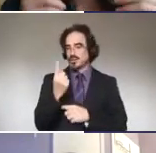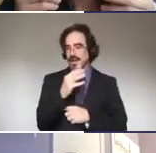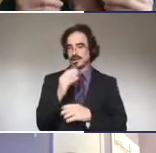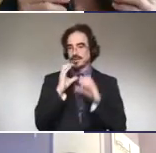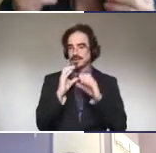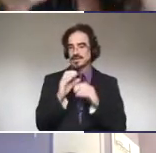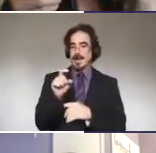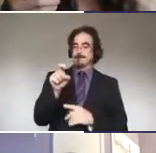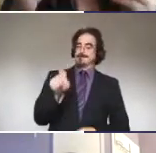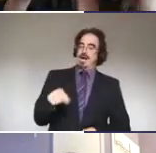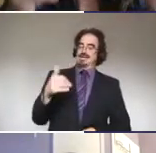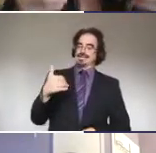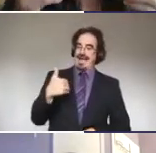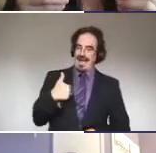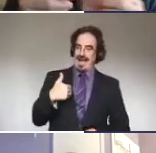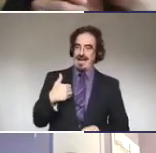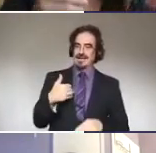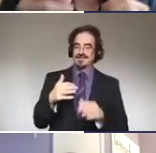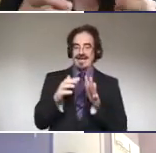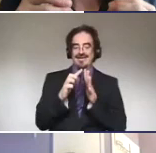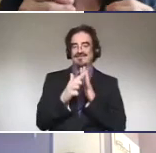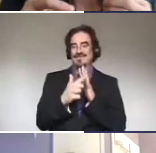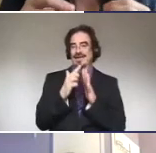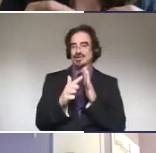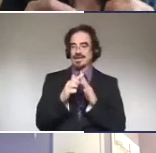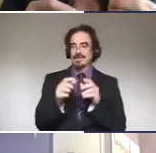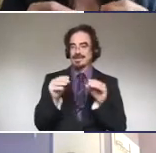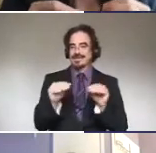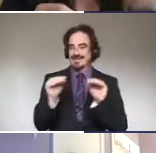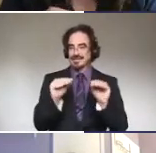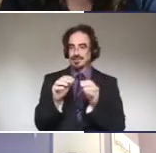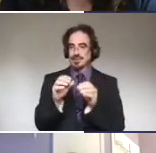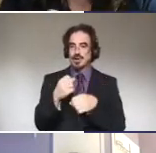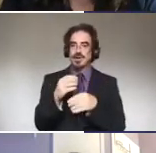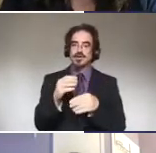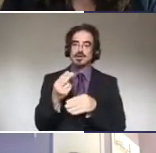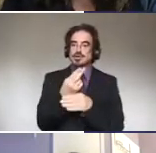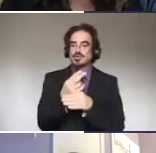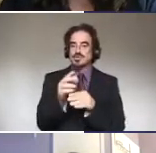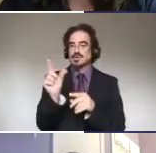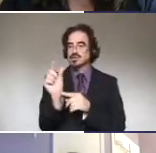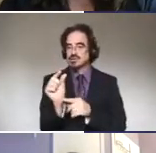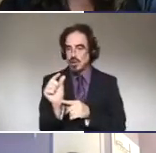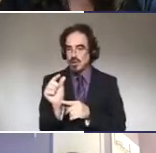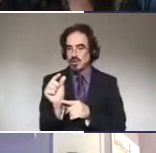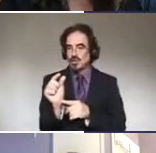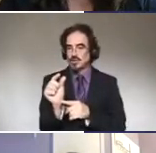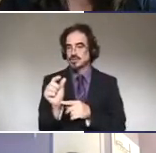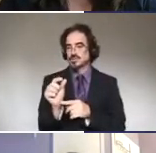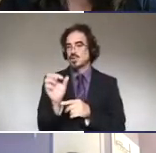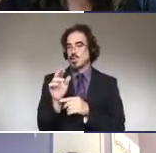must have a fingertip dexterity in order to work with smaller delicate items. These are actually my job descriptions.